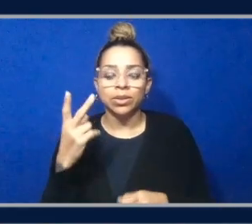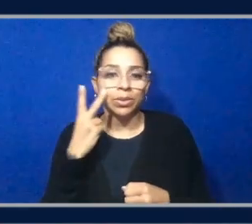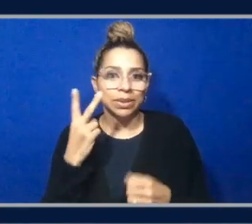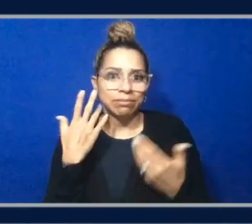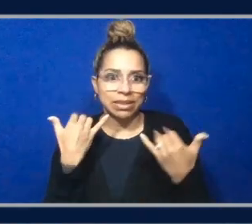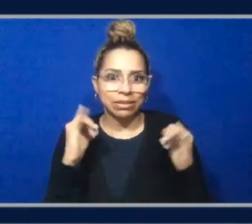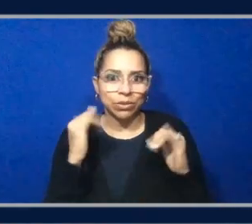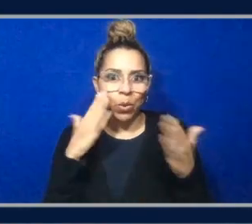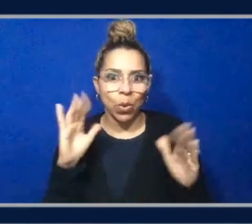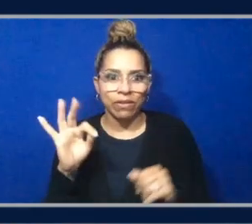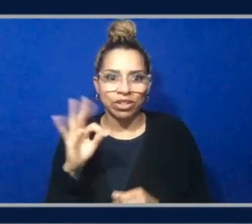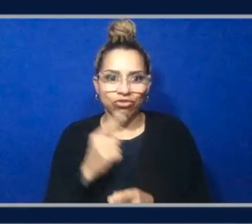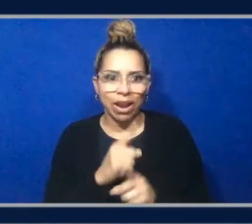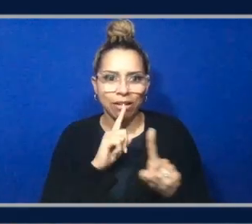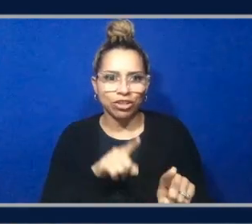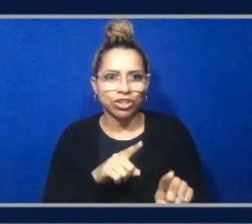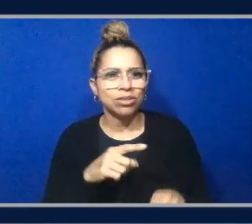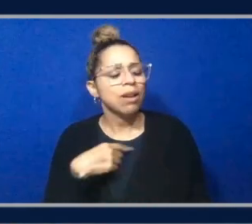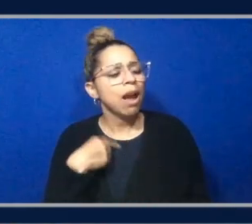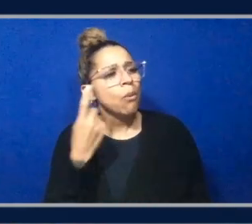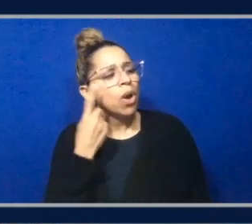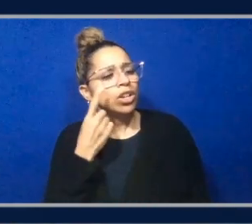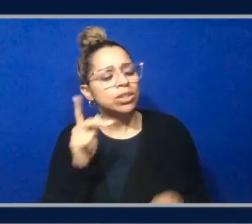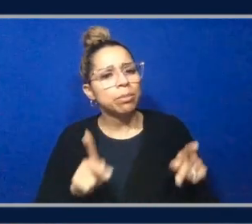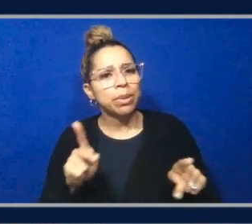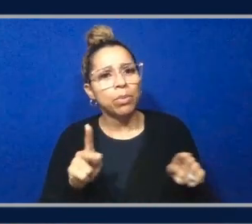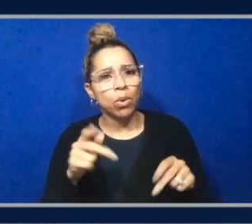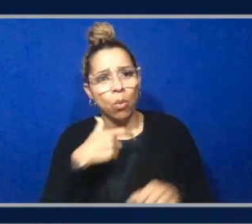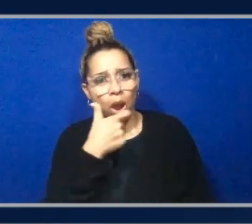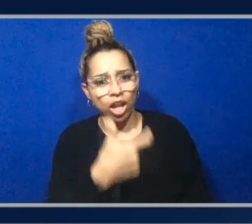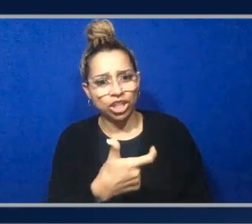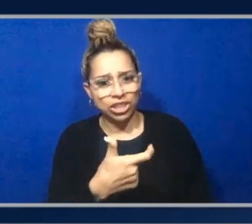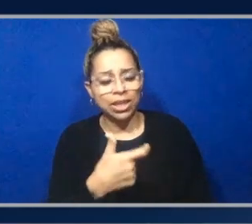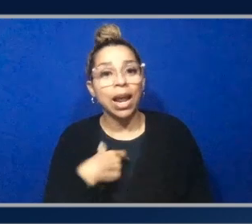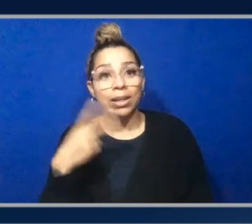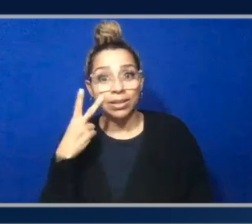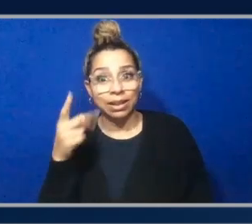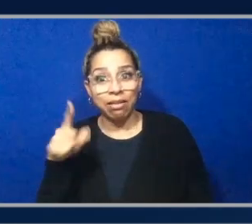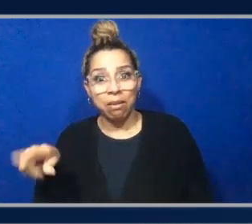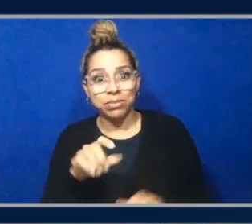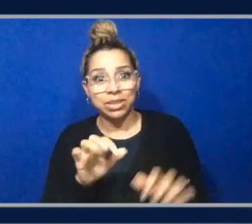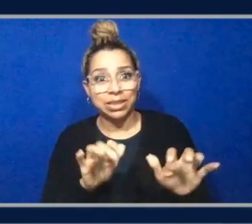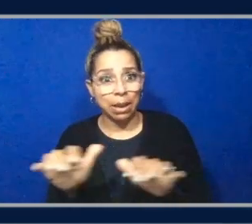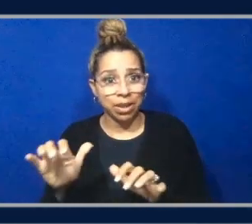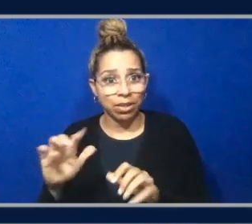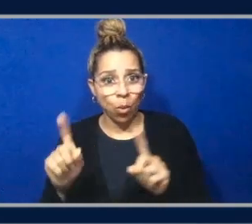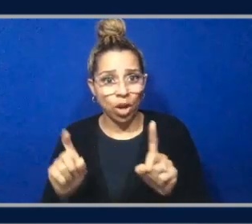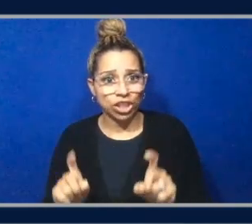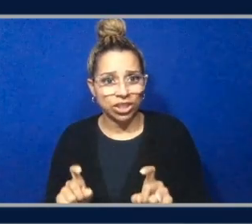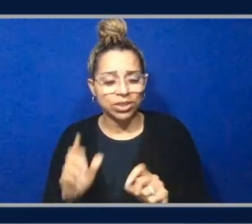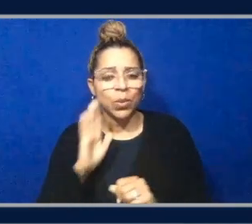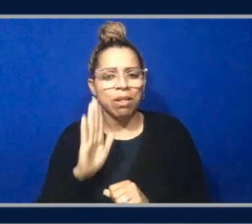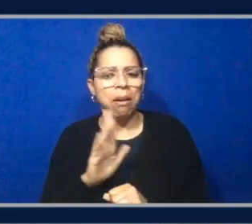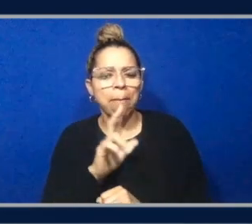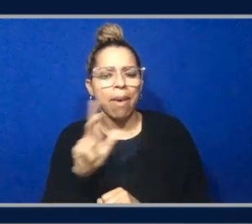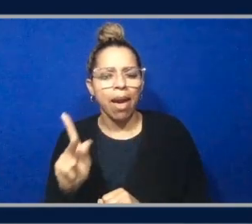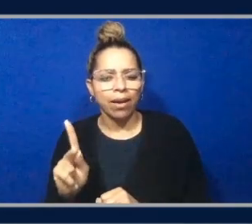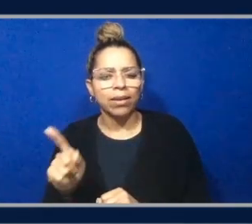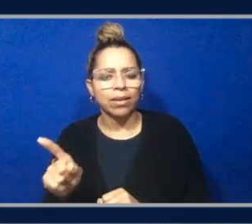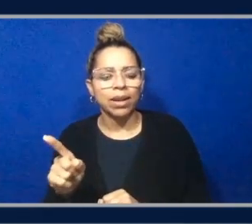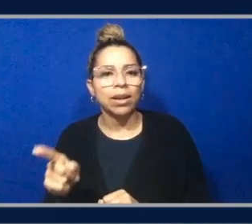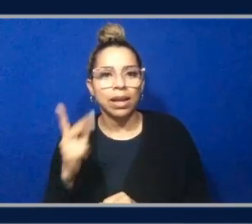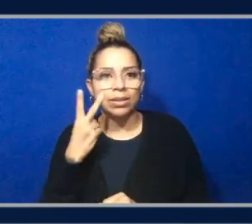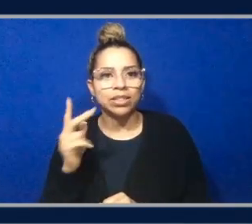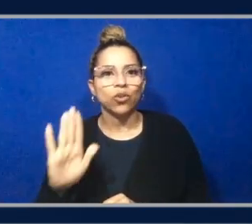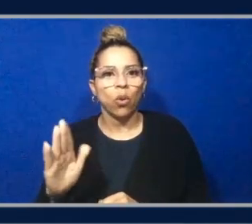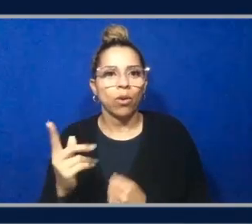Actually, you know what? I wonder, because we have people watching from the chat, and I see them typing questions. Yeah, let us know in the chat. We'll come back to that. Well, I see your questions. I see